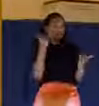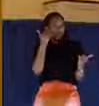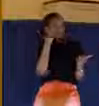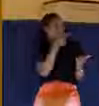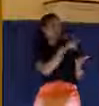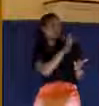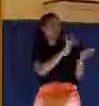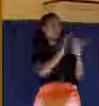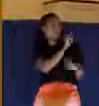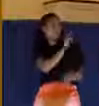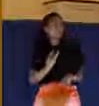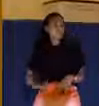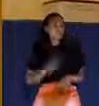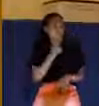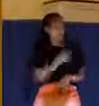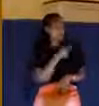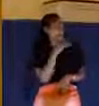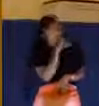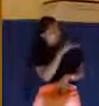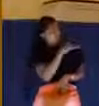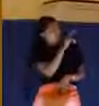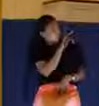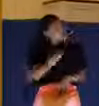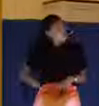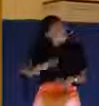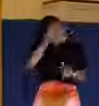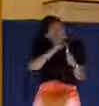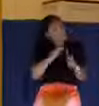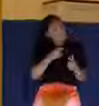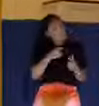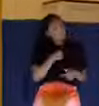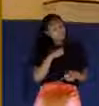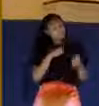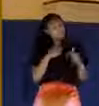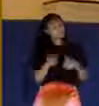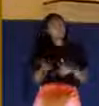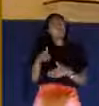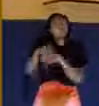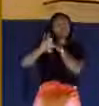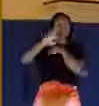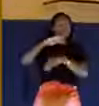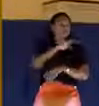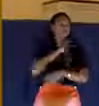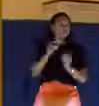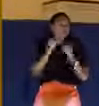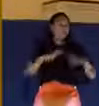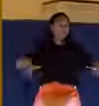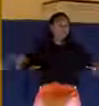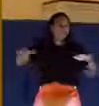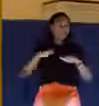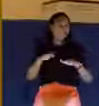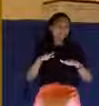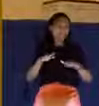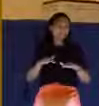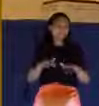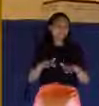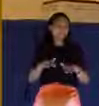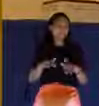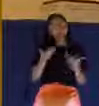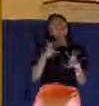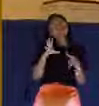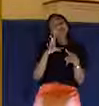said to him, Lord, remember me when you come into your kingdom. You may have heard me talk about this before, but I think this is the most